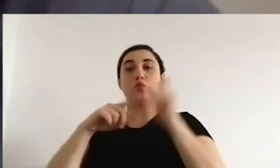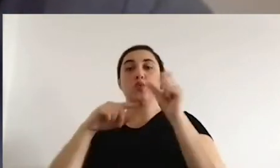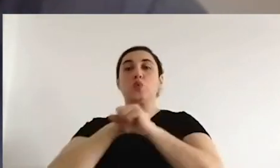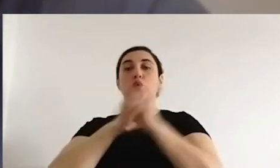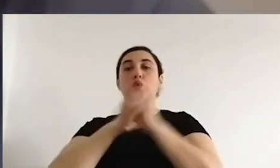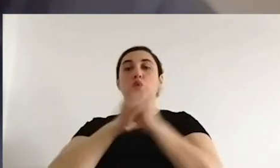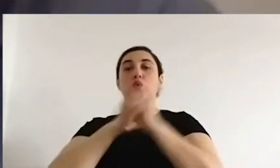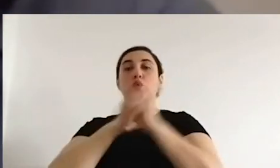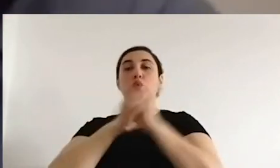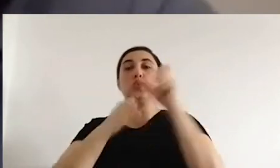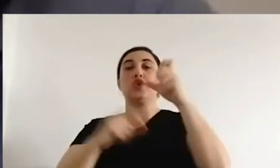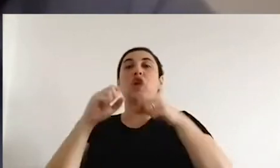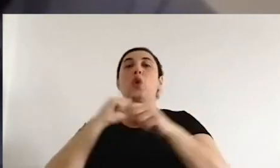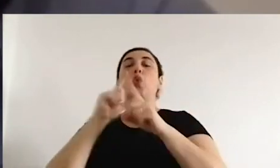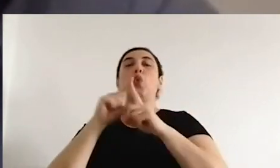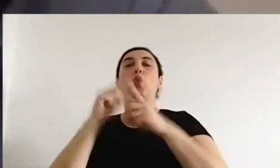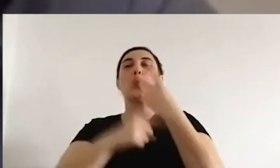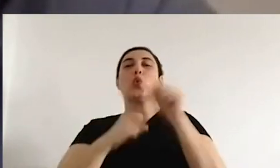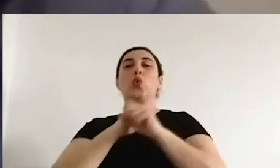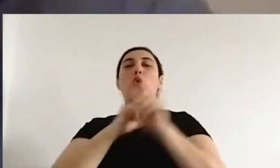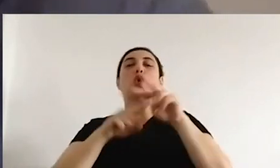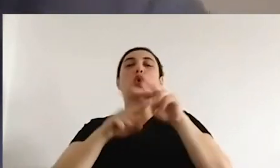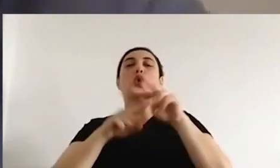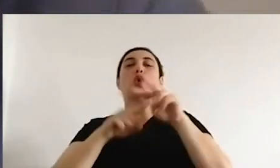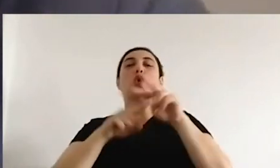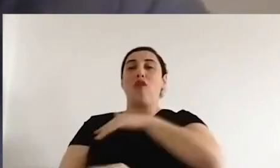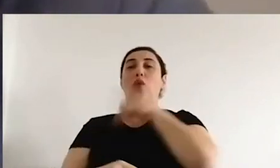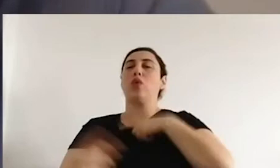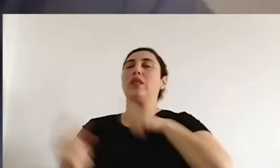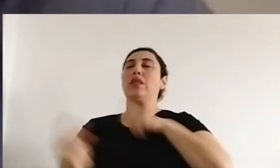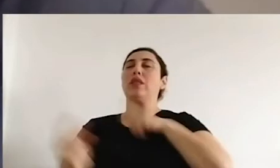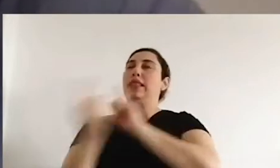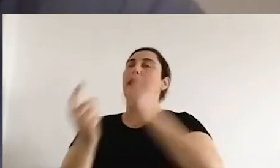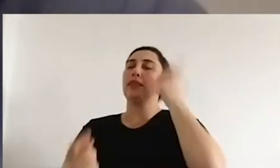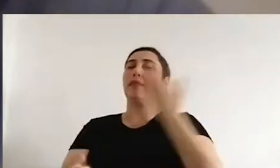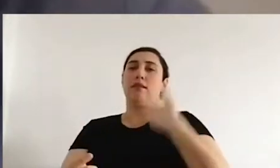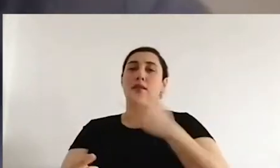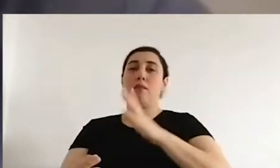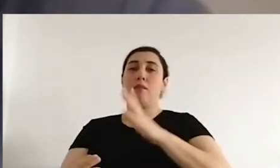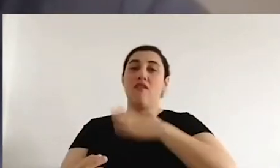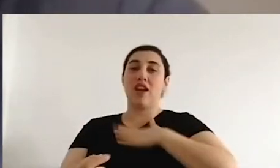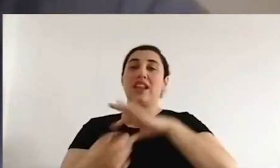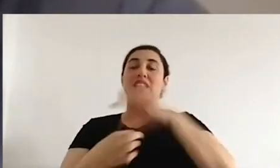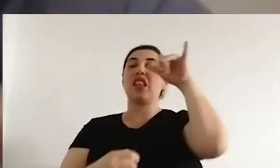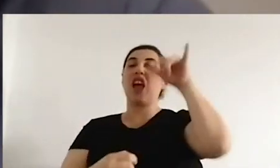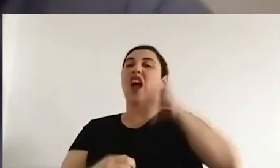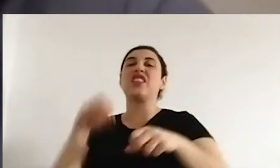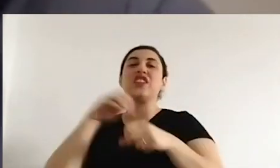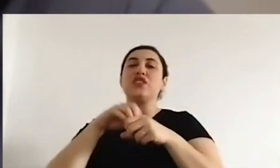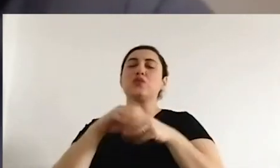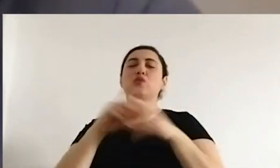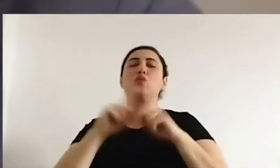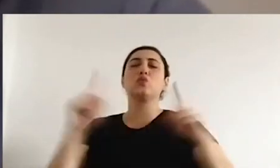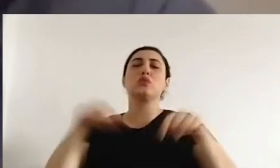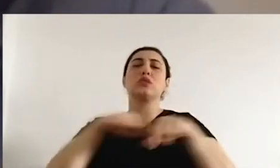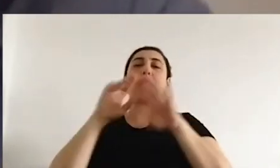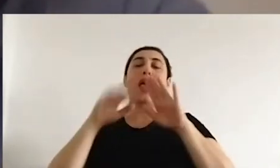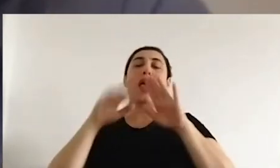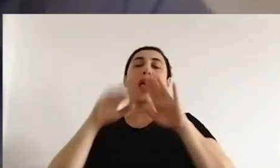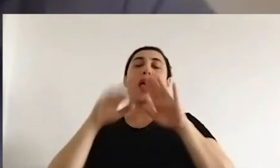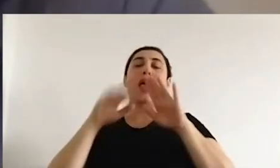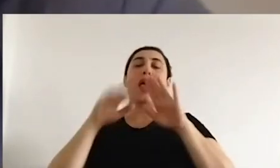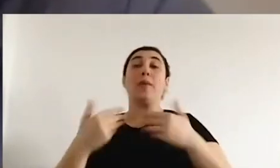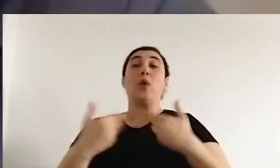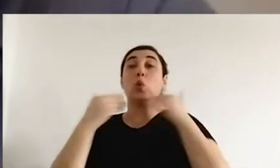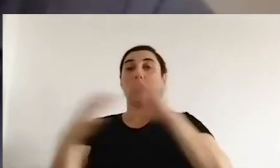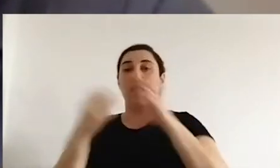lawyer, Tuğçe Duygu Köksal. I have known her for a long time. She has been active as a lawyer in the field of human rights. is an activist